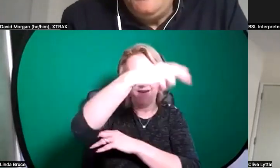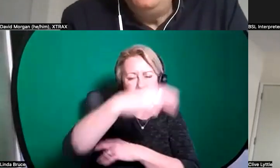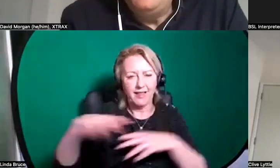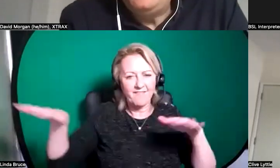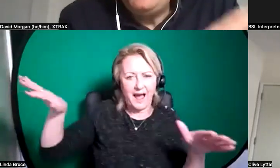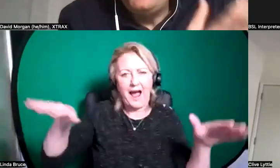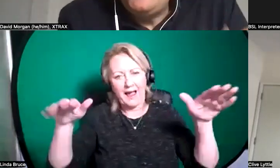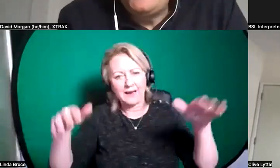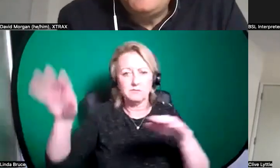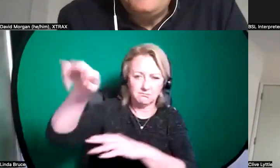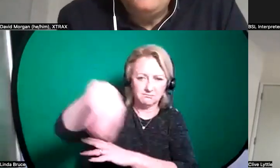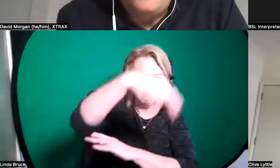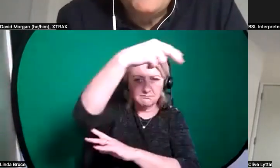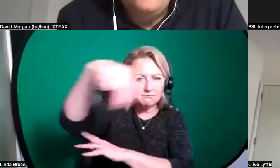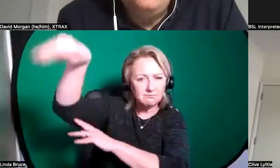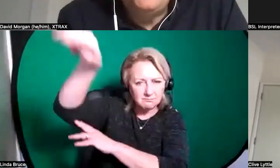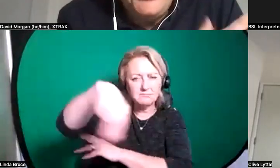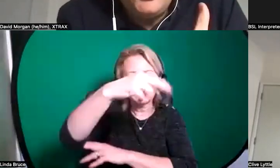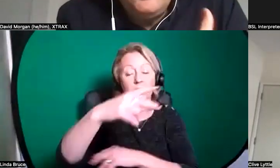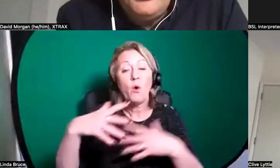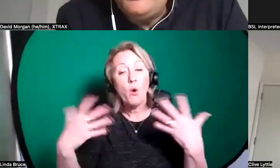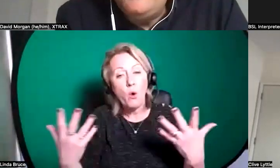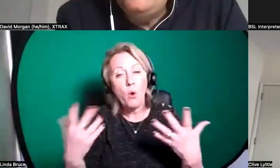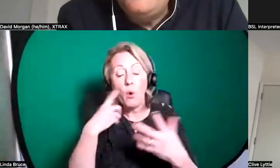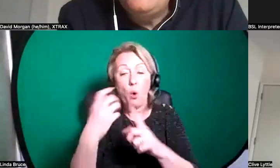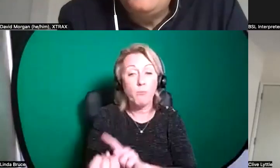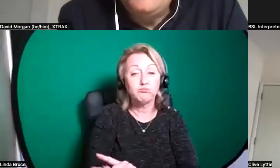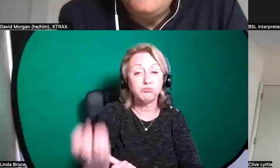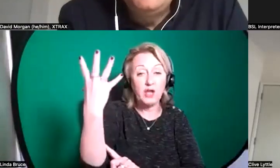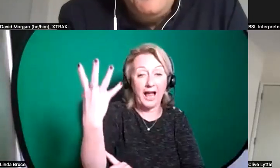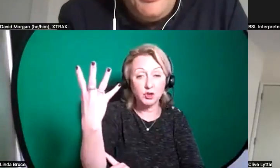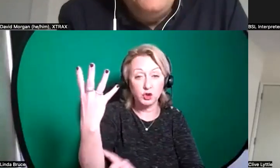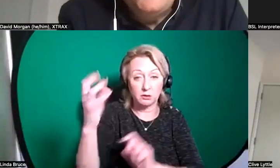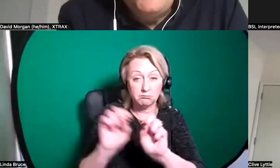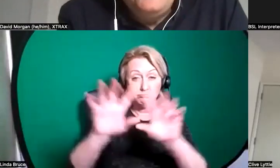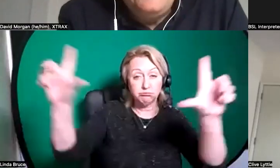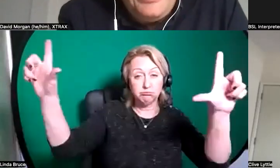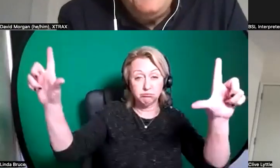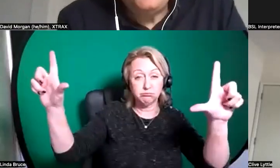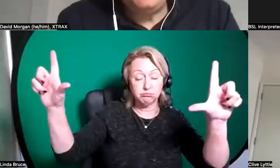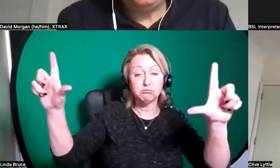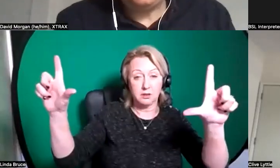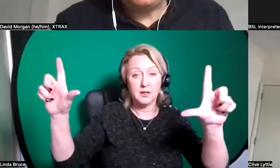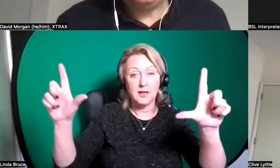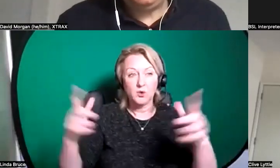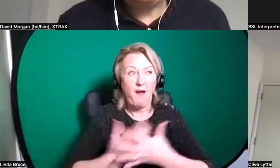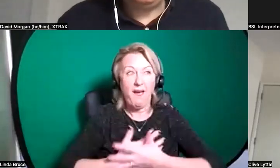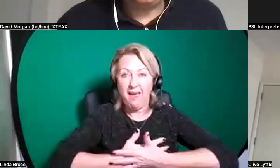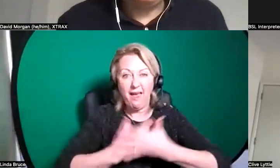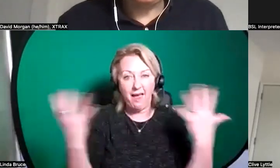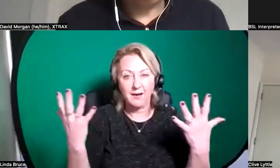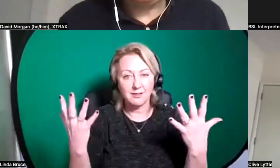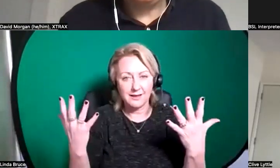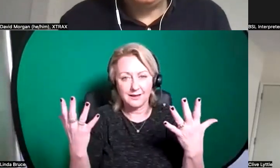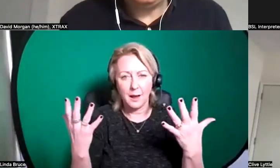and you might see shows using kind of large-scale projection uh or anything like that and so it's really anything that takes